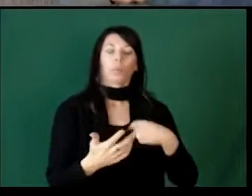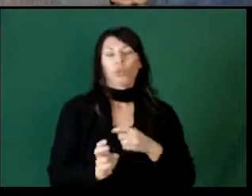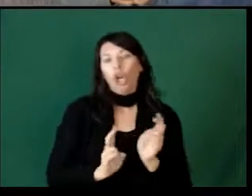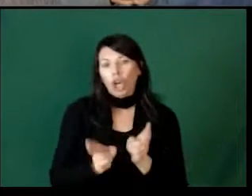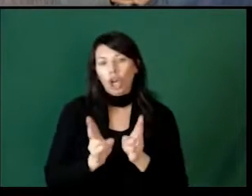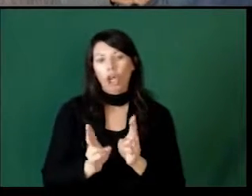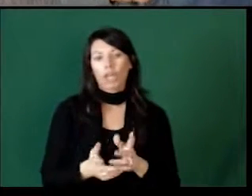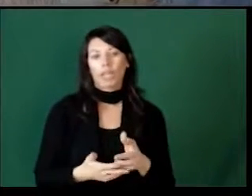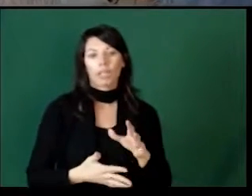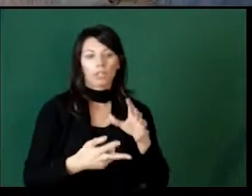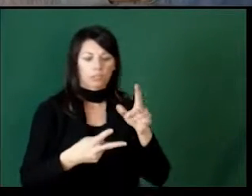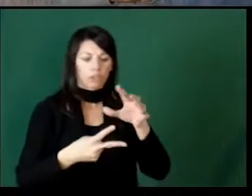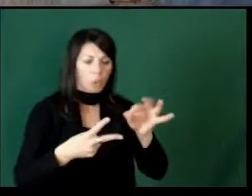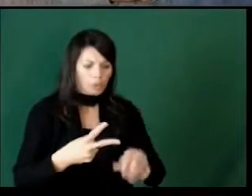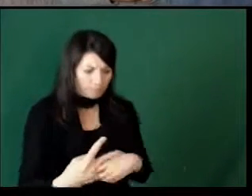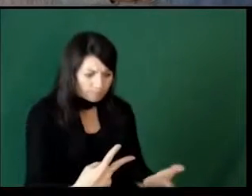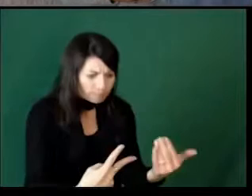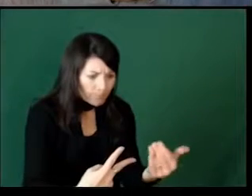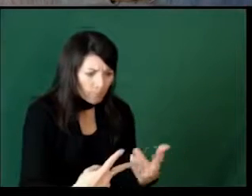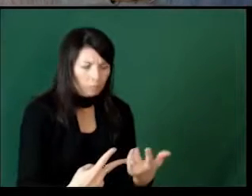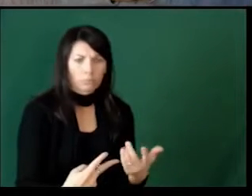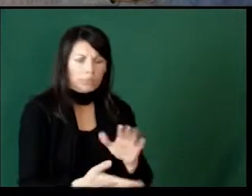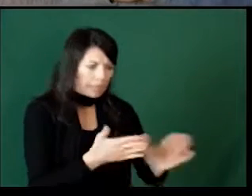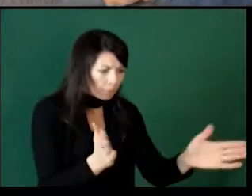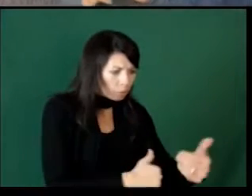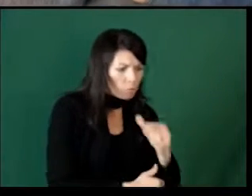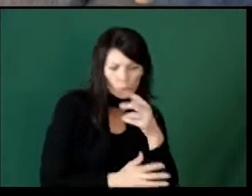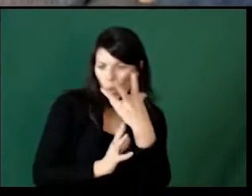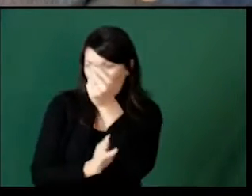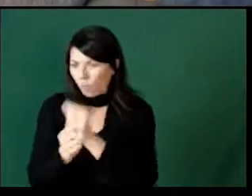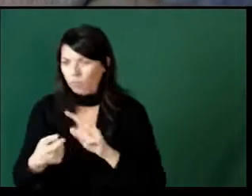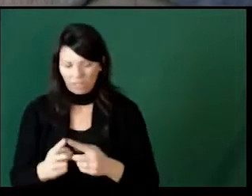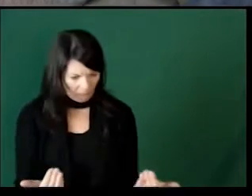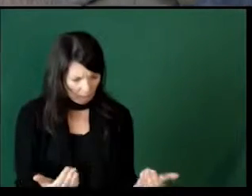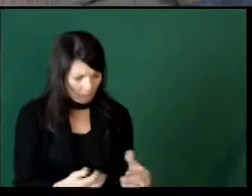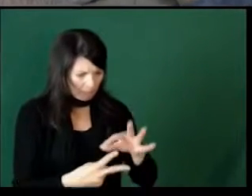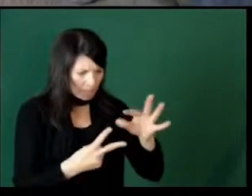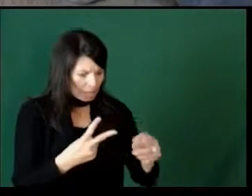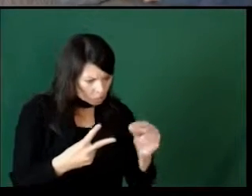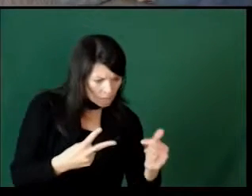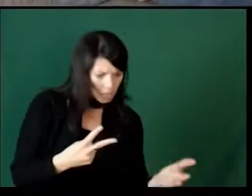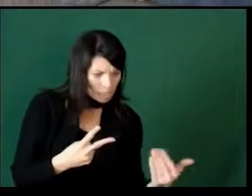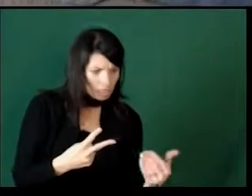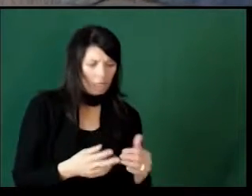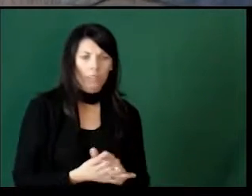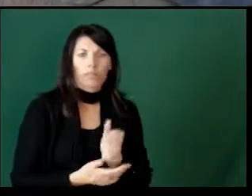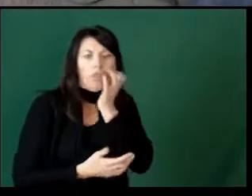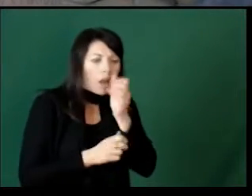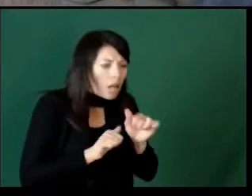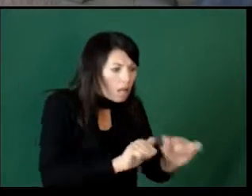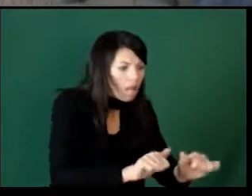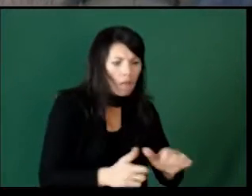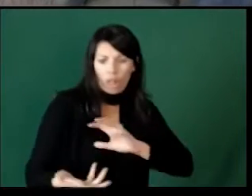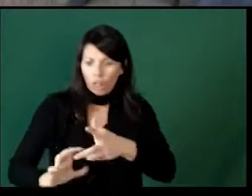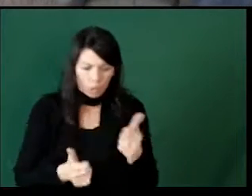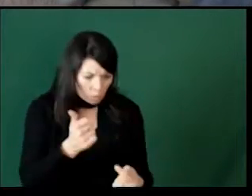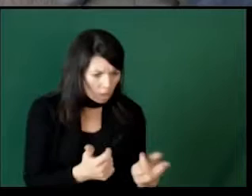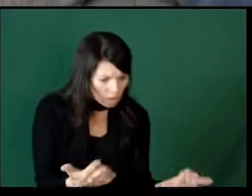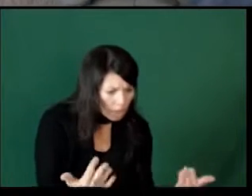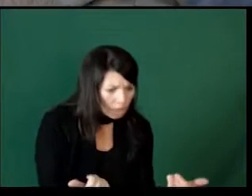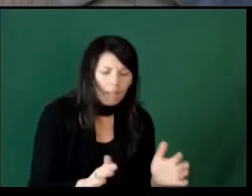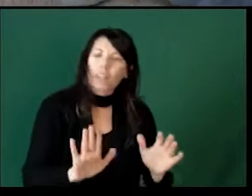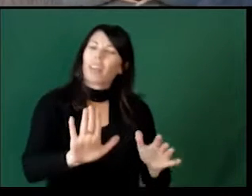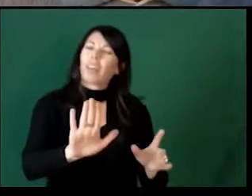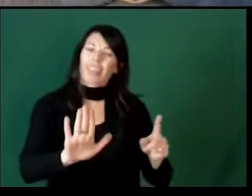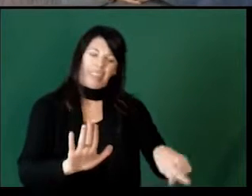I think oftentimes we're in a hurry. We really want the kids to choose, clean your room or don't go out with friends, or mow the lawn or do the laundry,